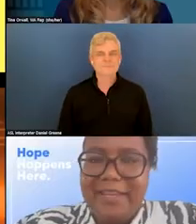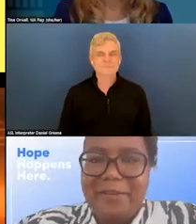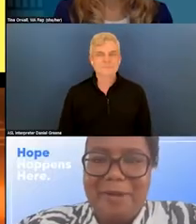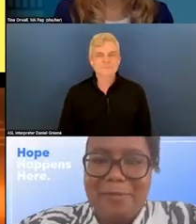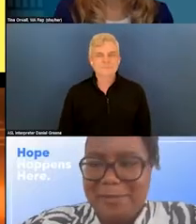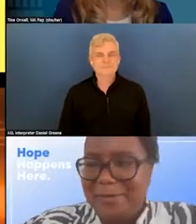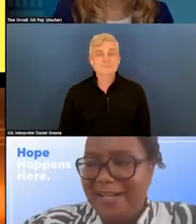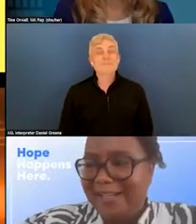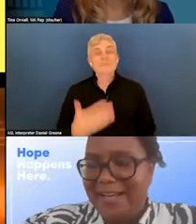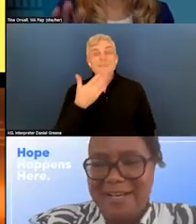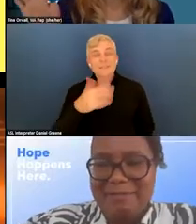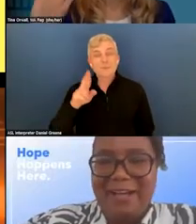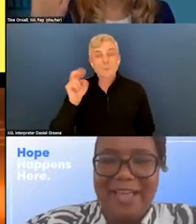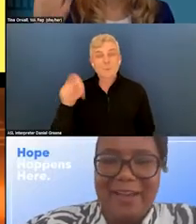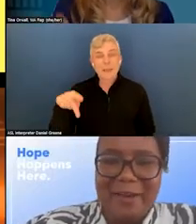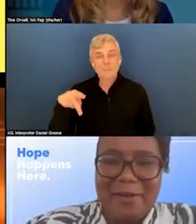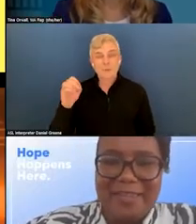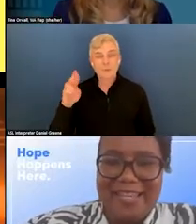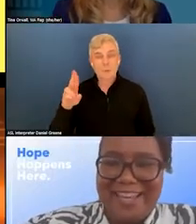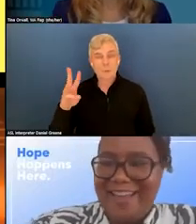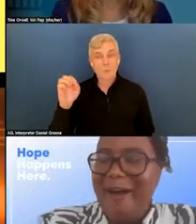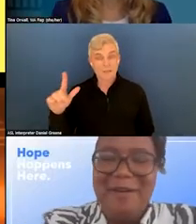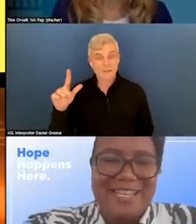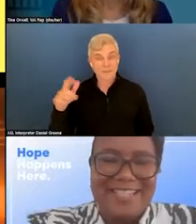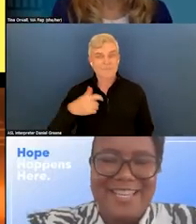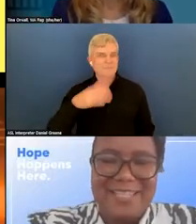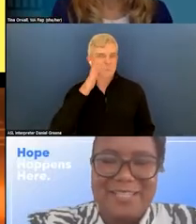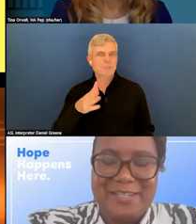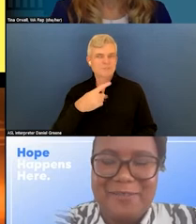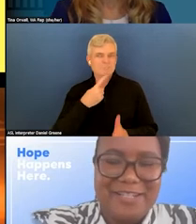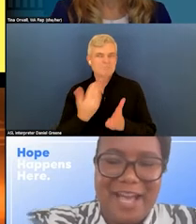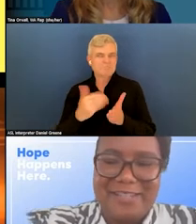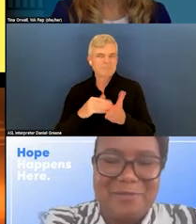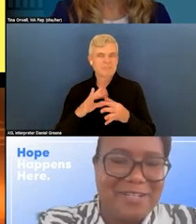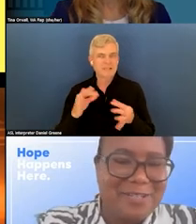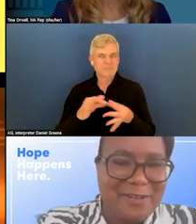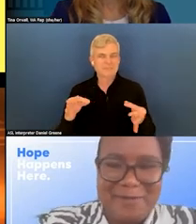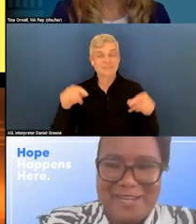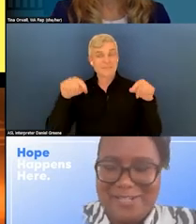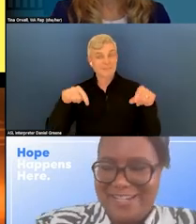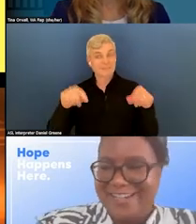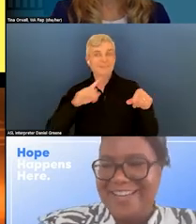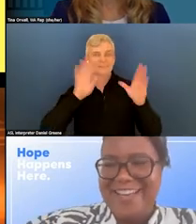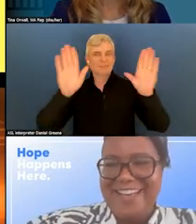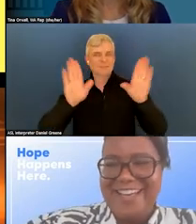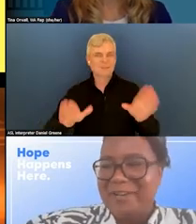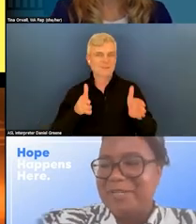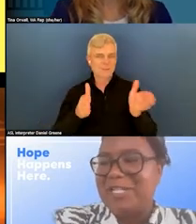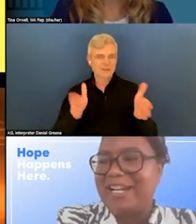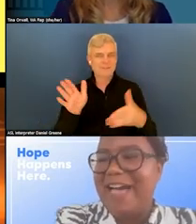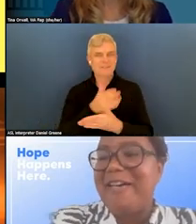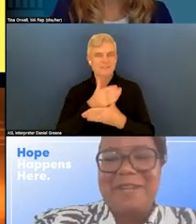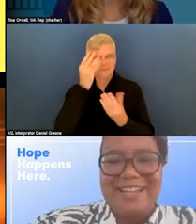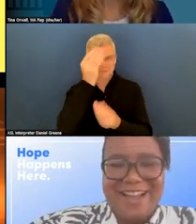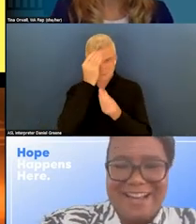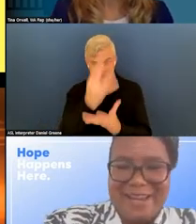Thank you, Rep. Orwell. I'll echo the comments that this is a fantastic way to share information. We